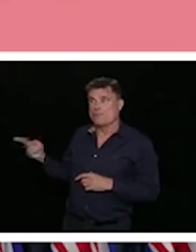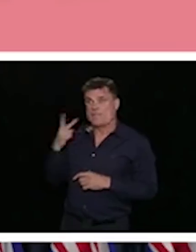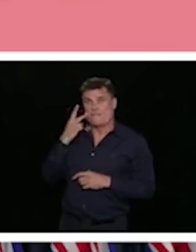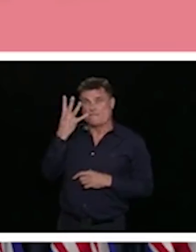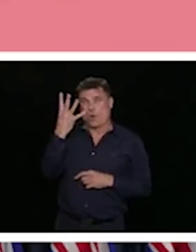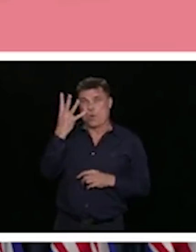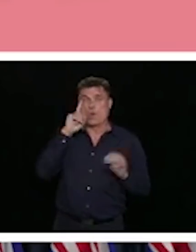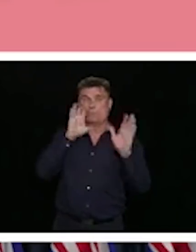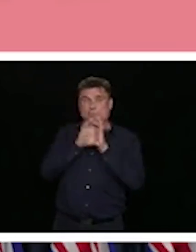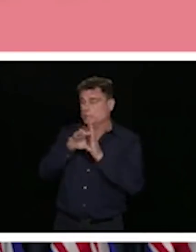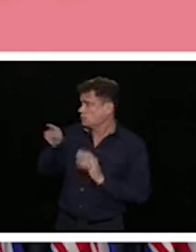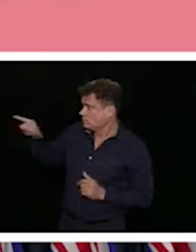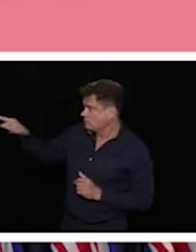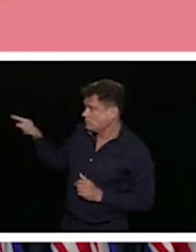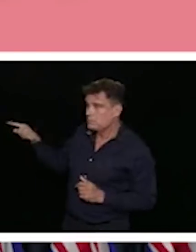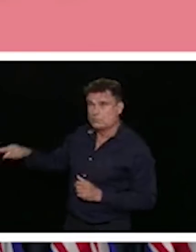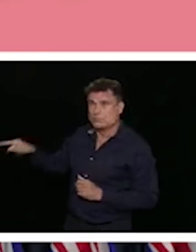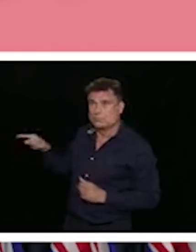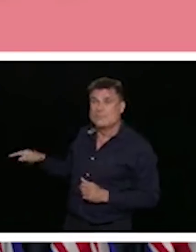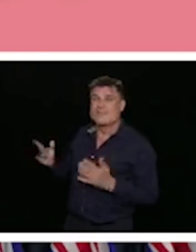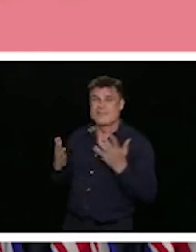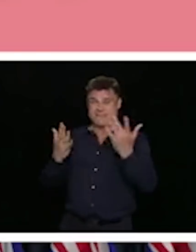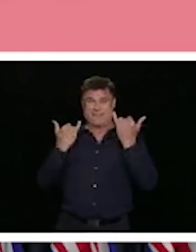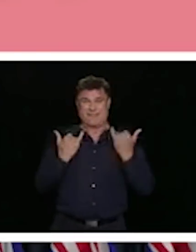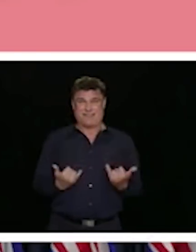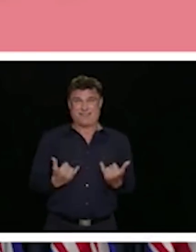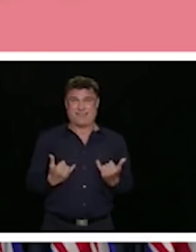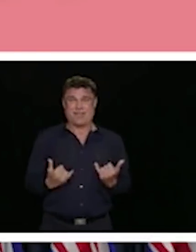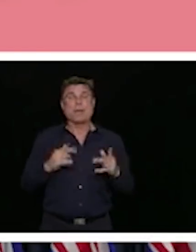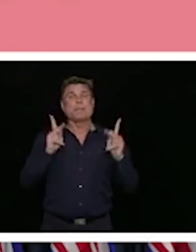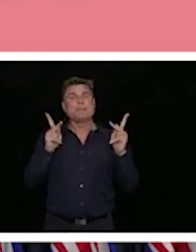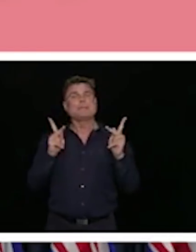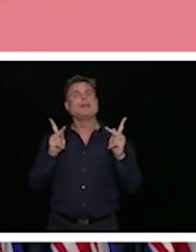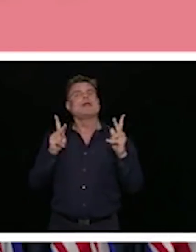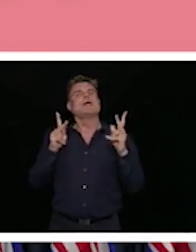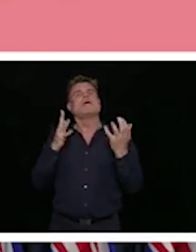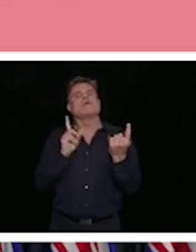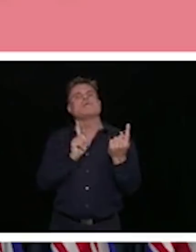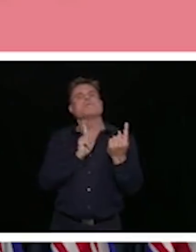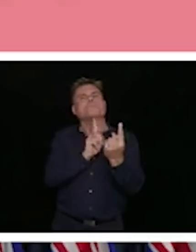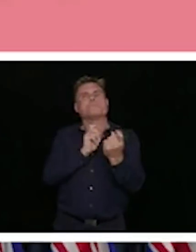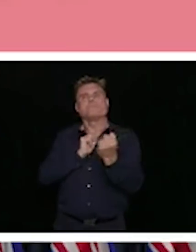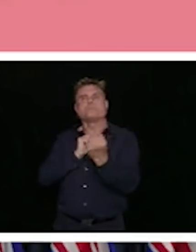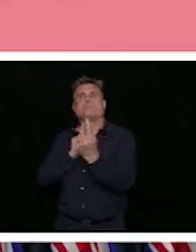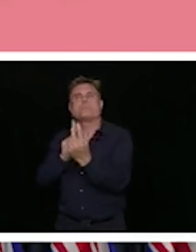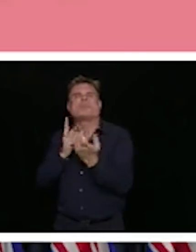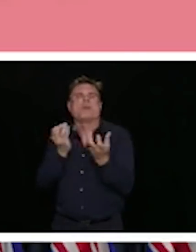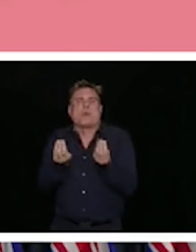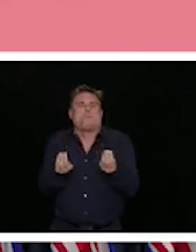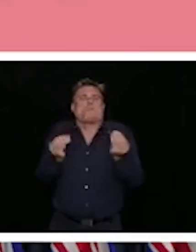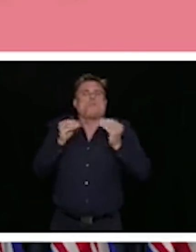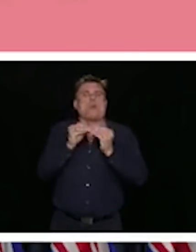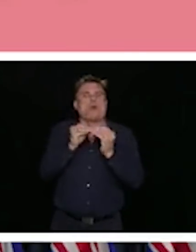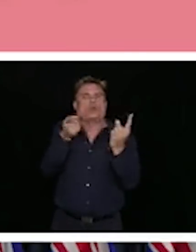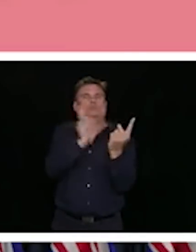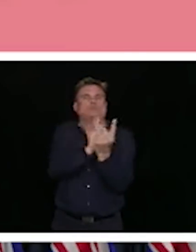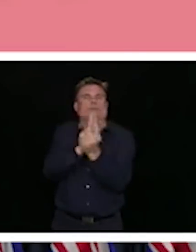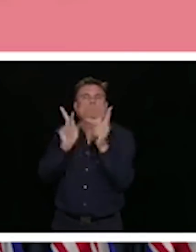probably at the rate of 65 or 75 percent of normal pre-COVID contacts